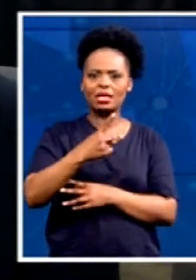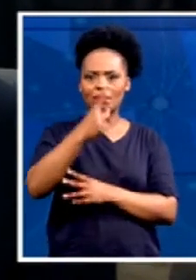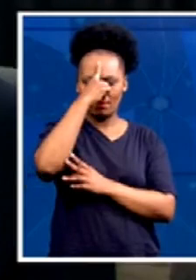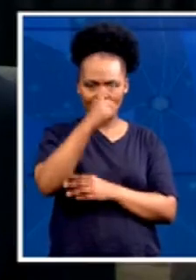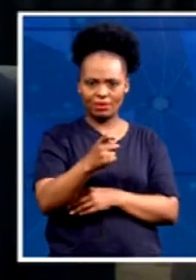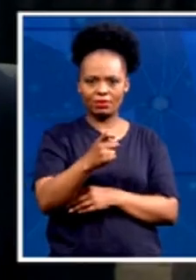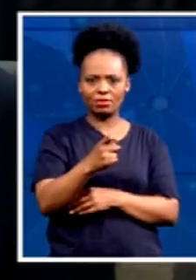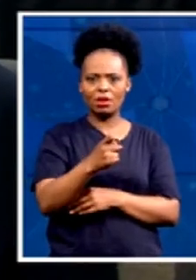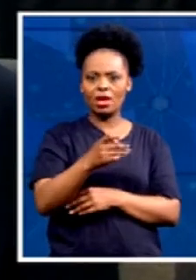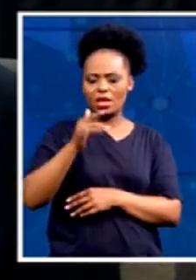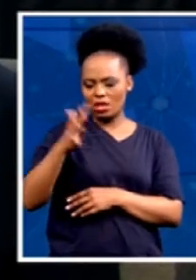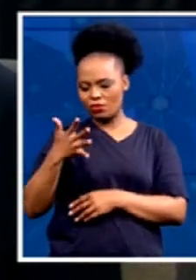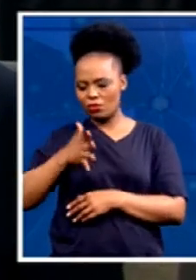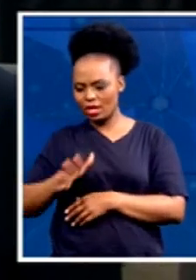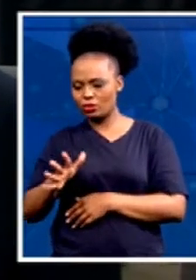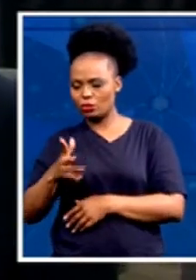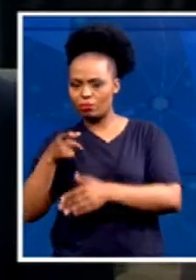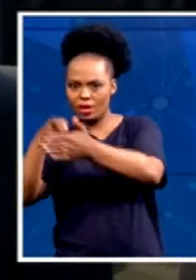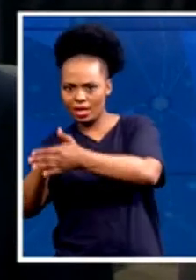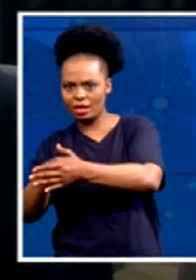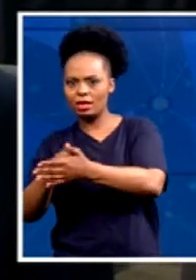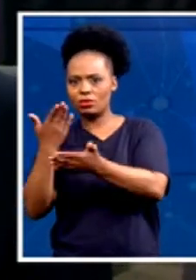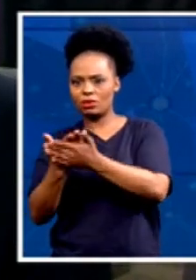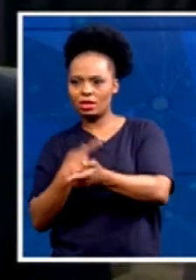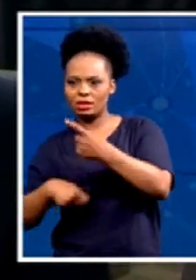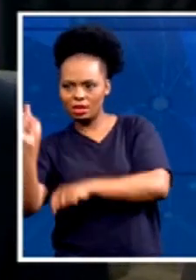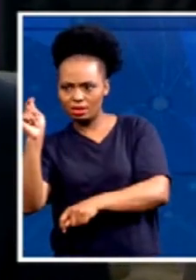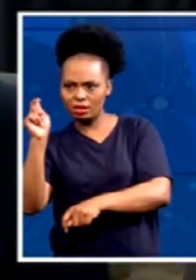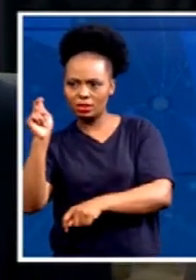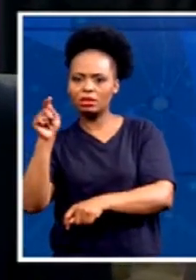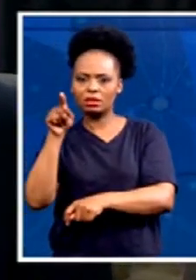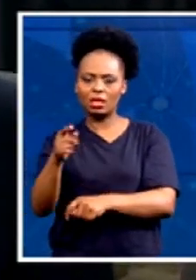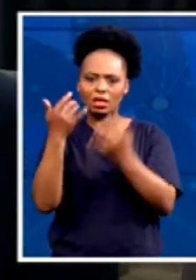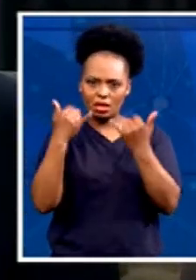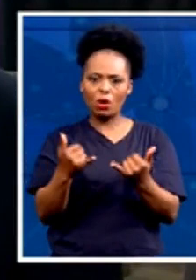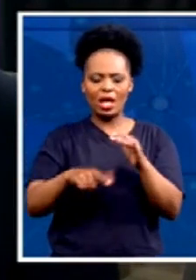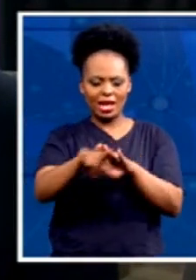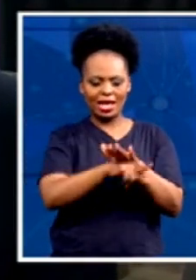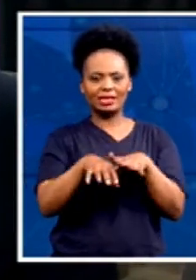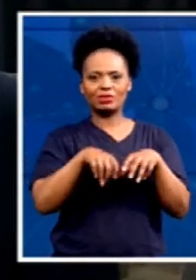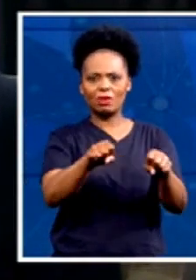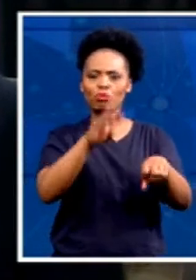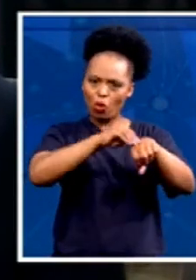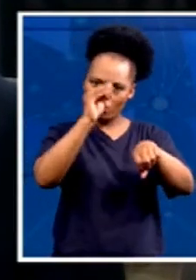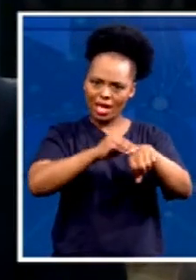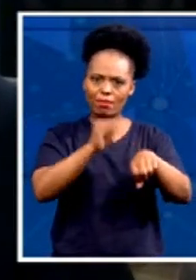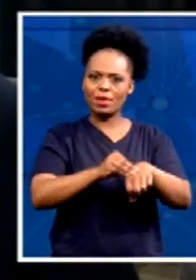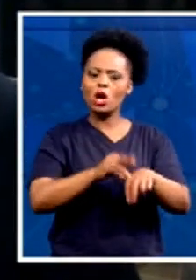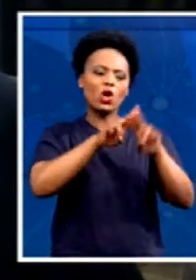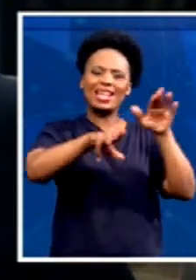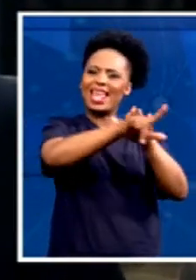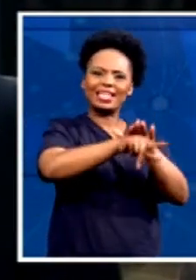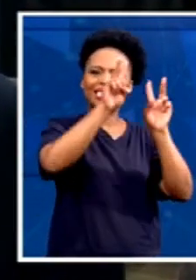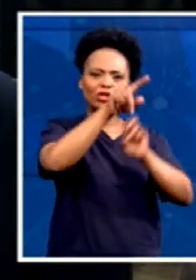we say that the corruption in land reform is the problem, not land. And if you go to cities or